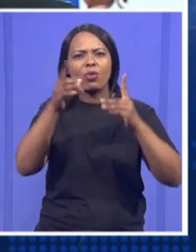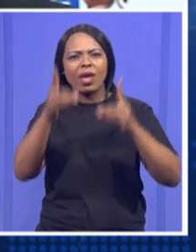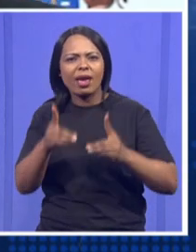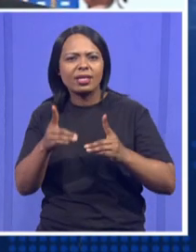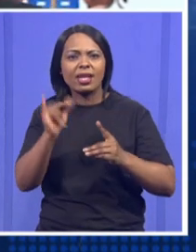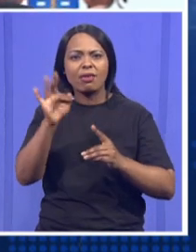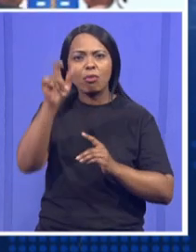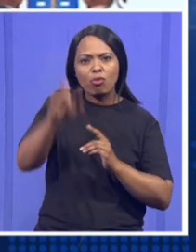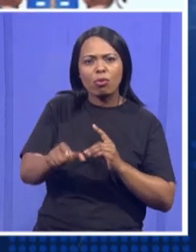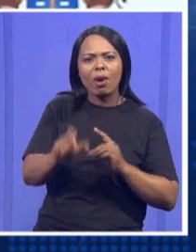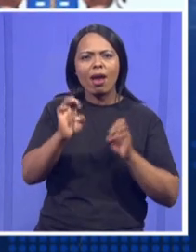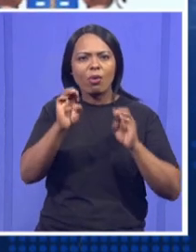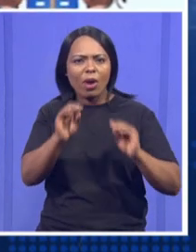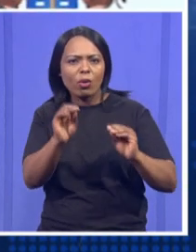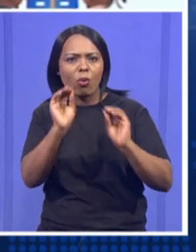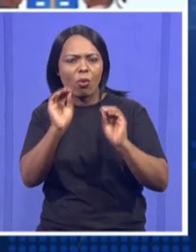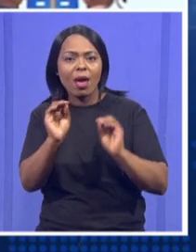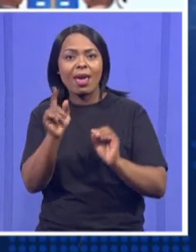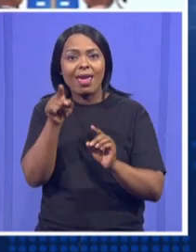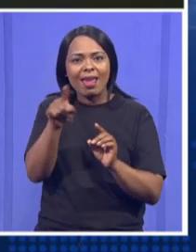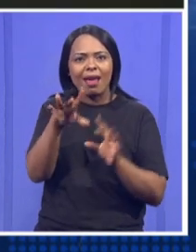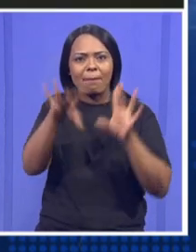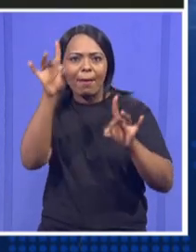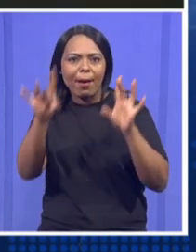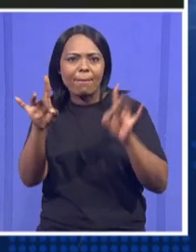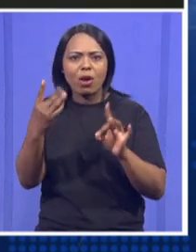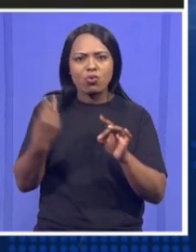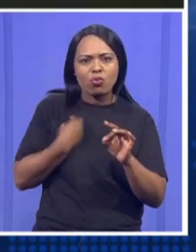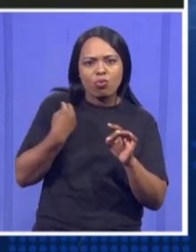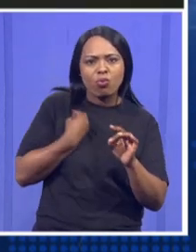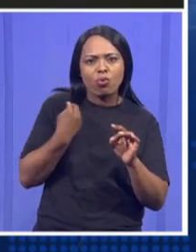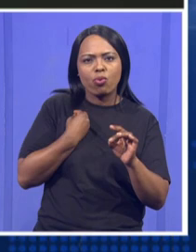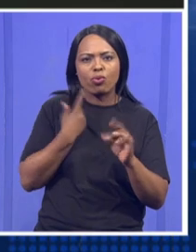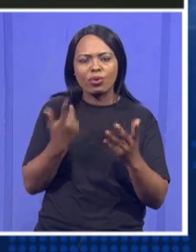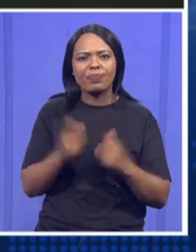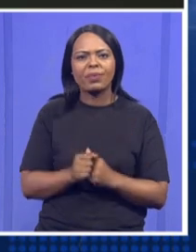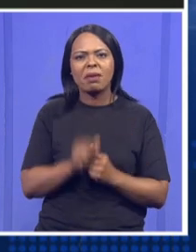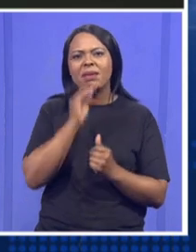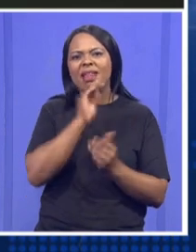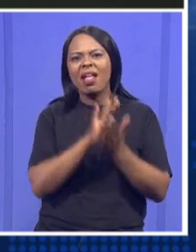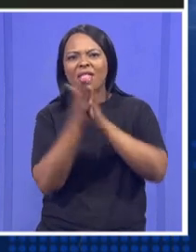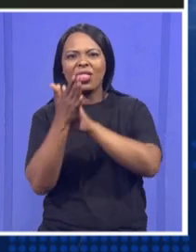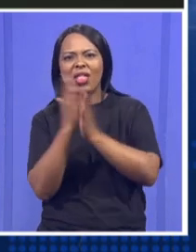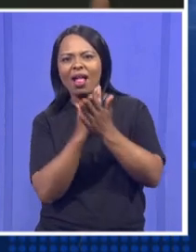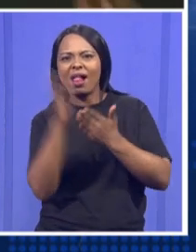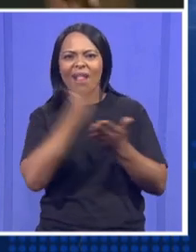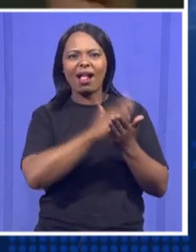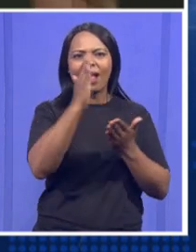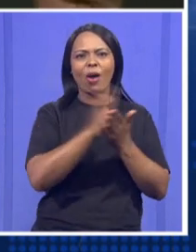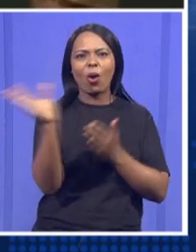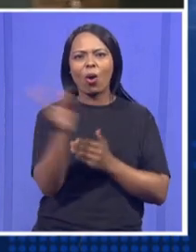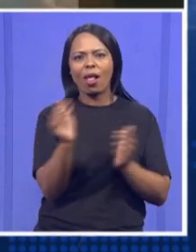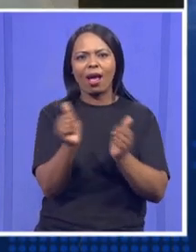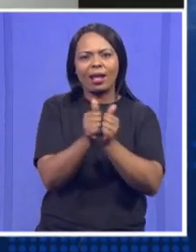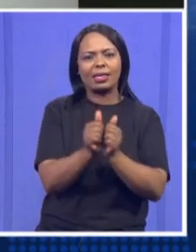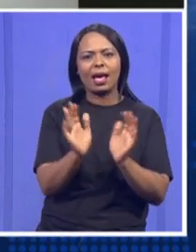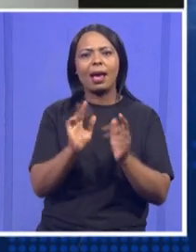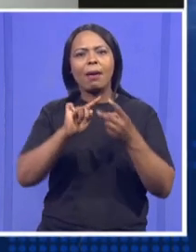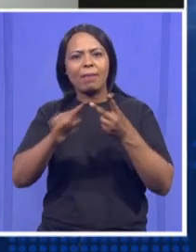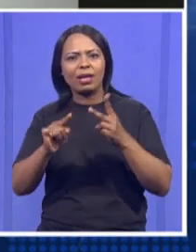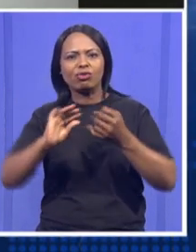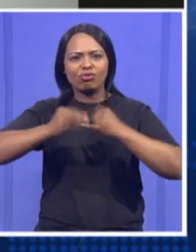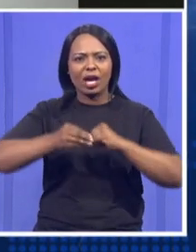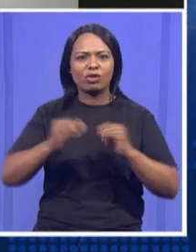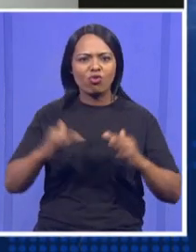he's going for young people. He's not going to pitch the alliance, but he's going to unify all of them. Dr. Mulepo, it's